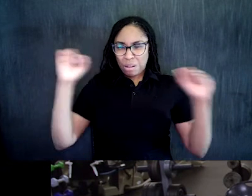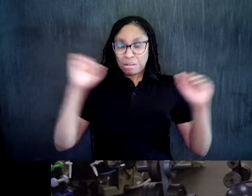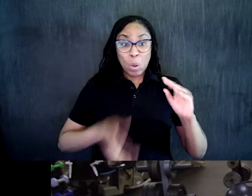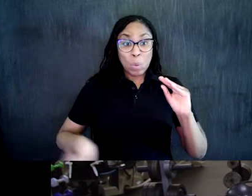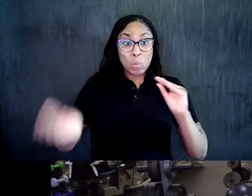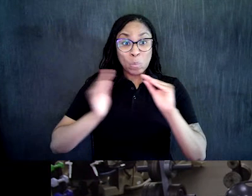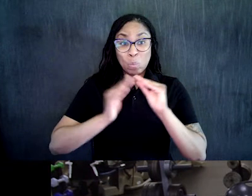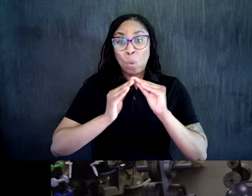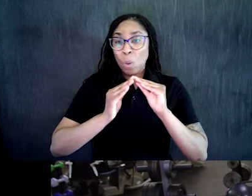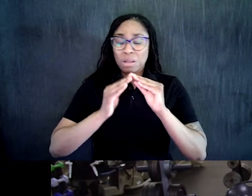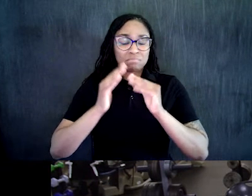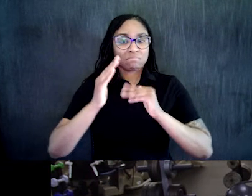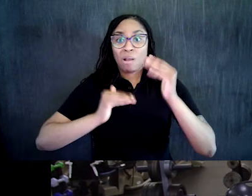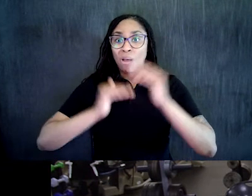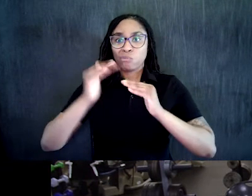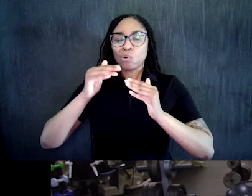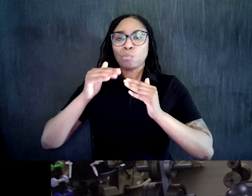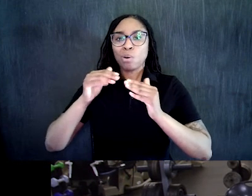Two.